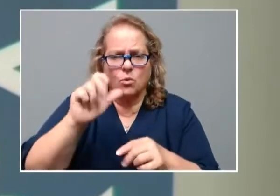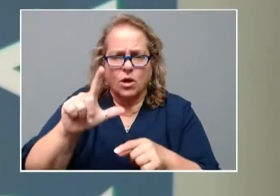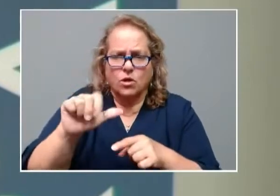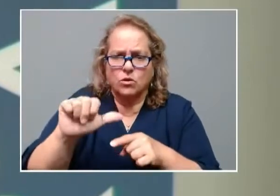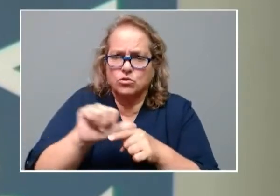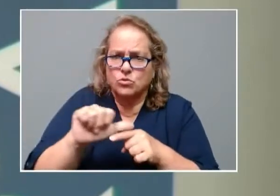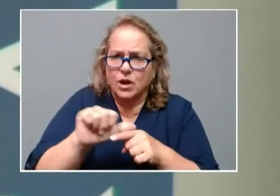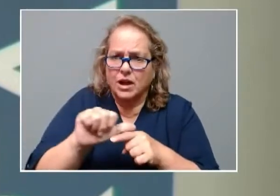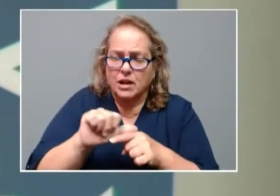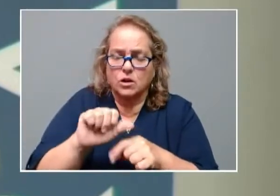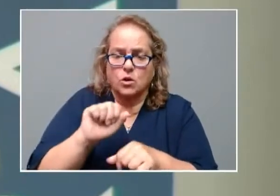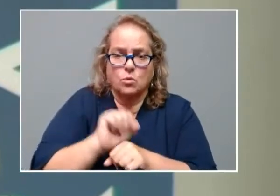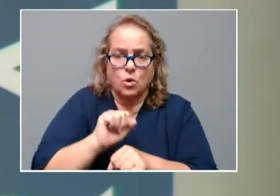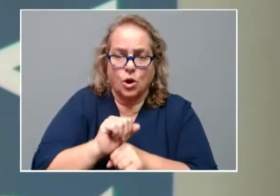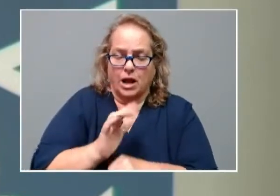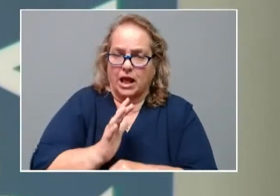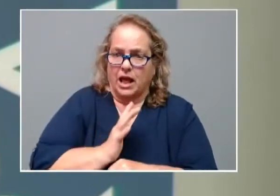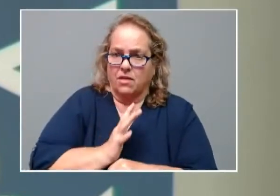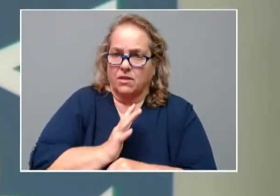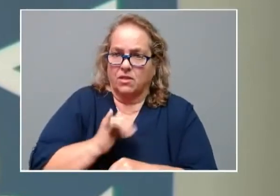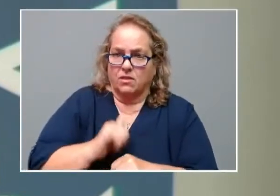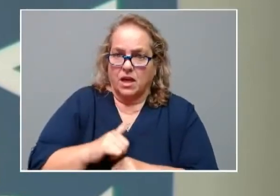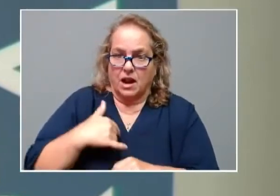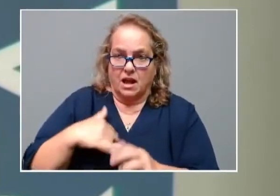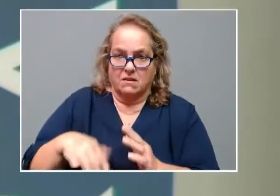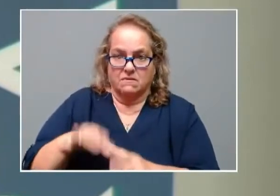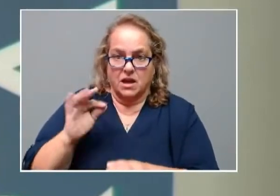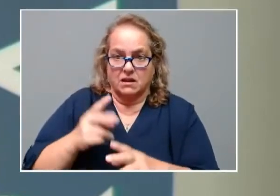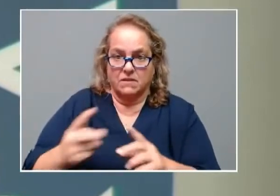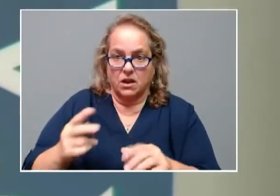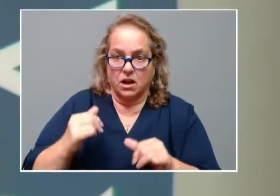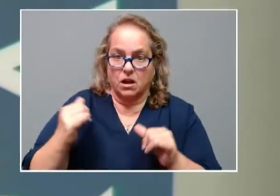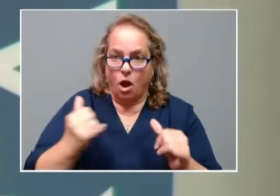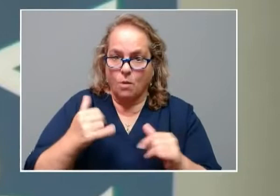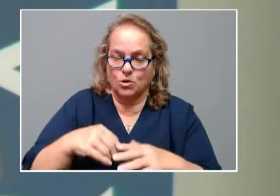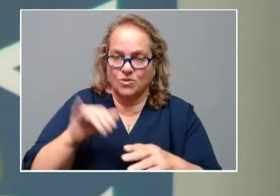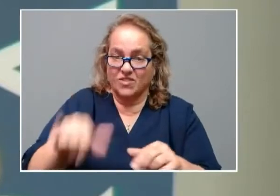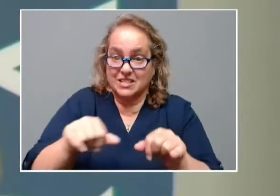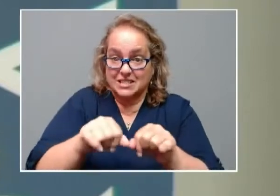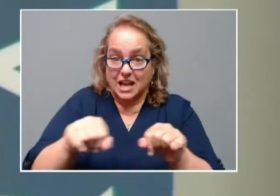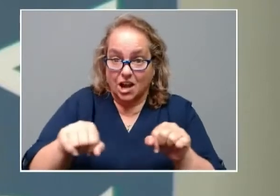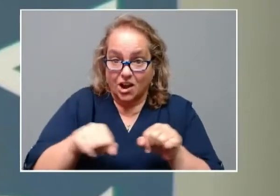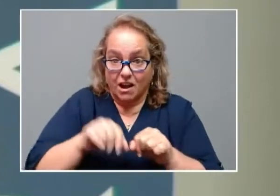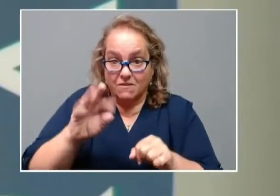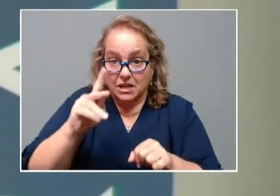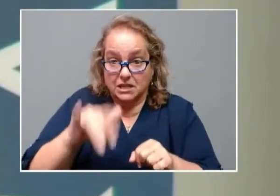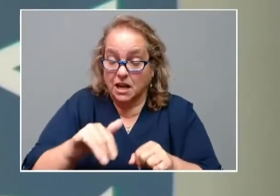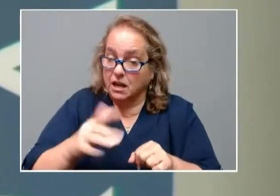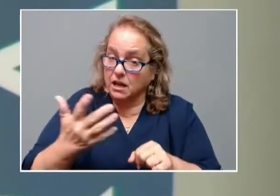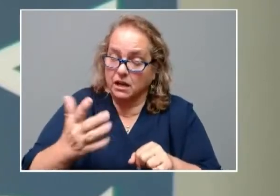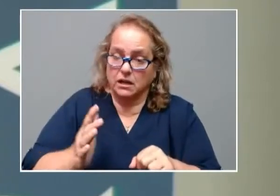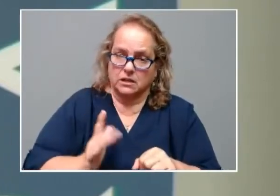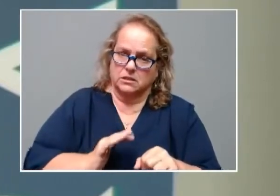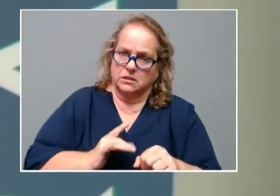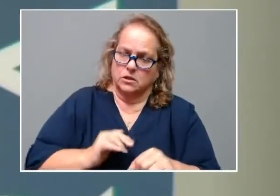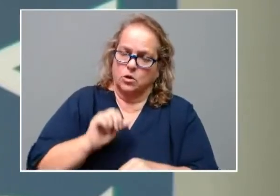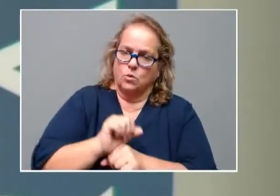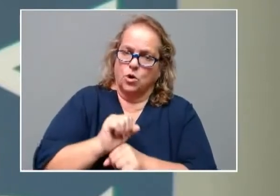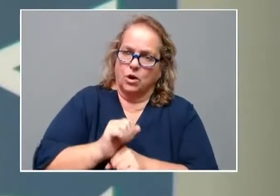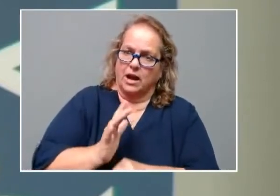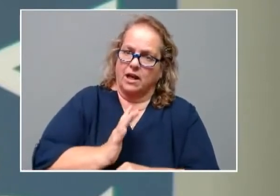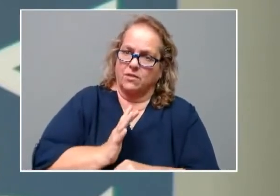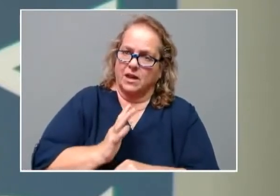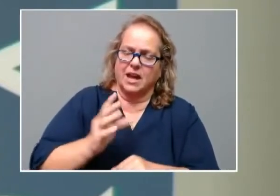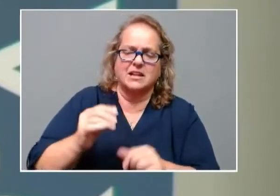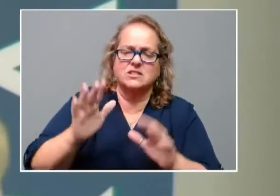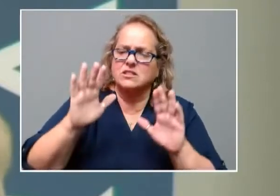work ethic that I find common to this area of Kentucky. And it's really been great for us. And I want to